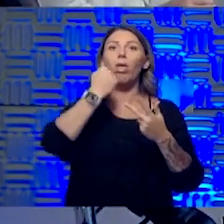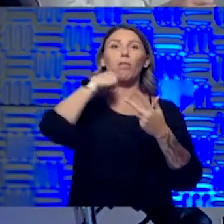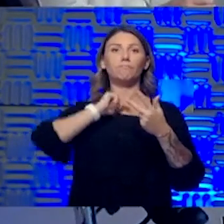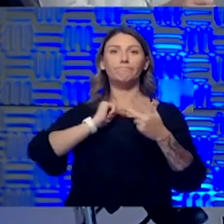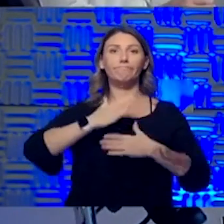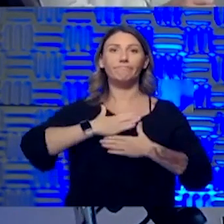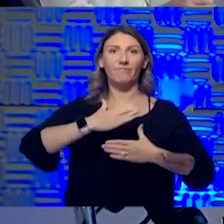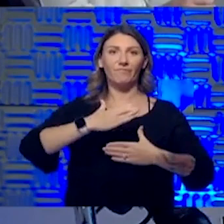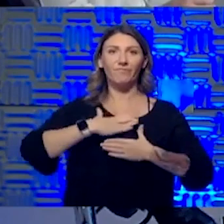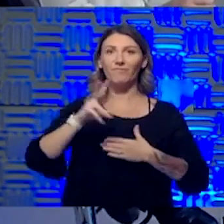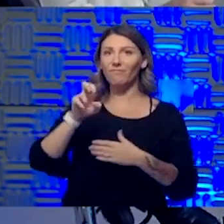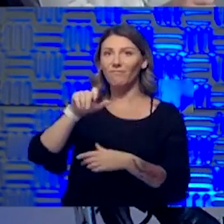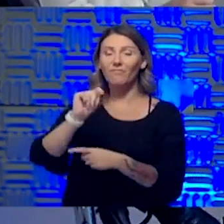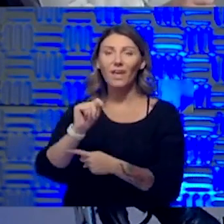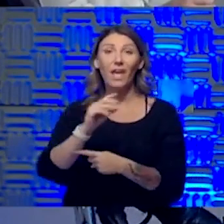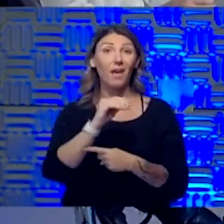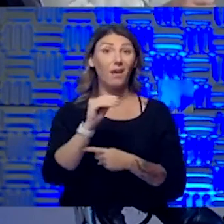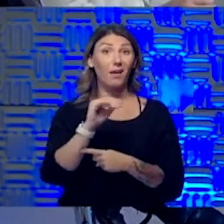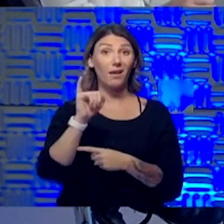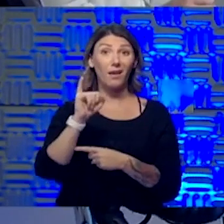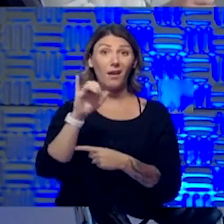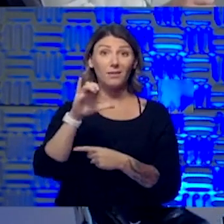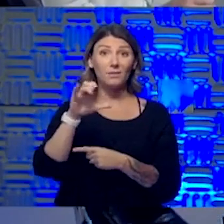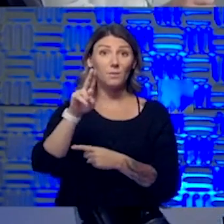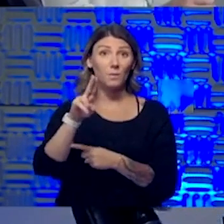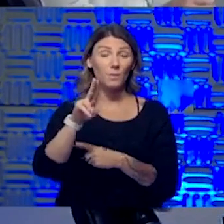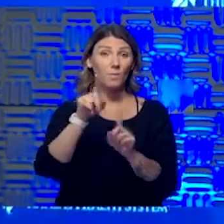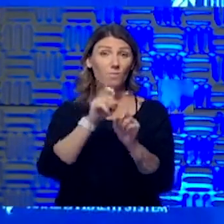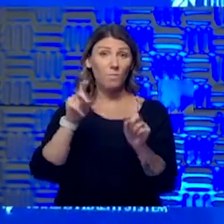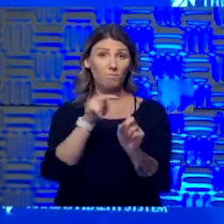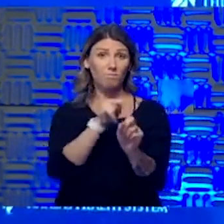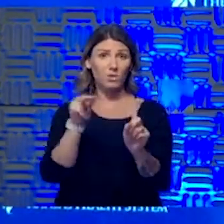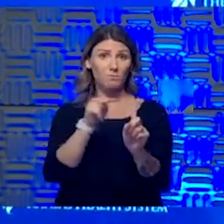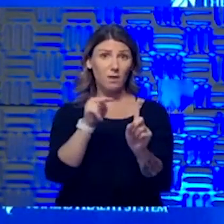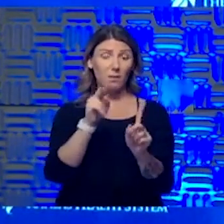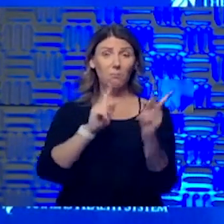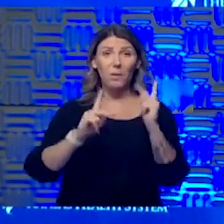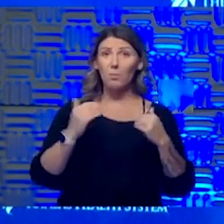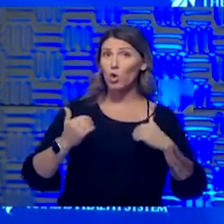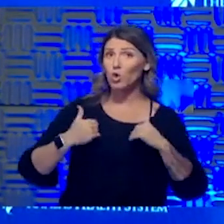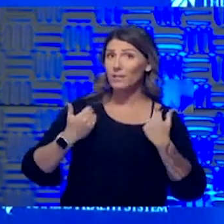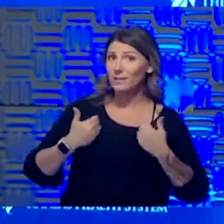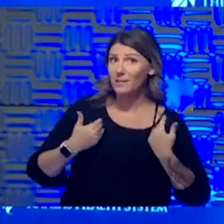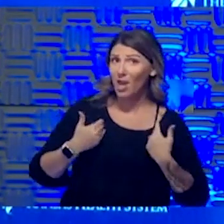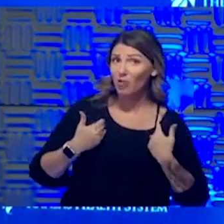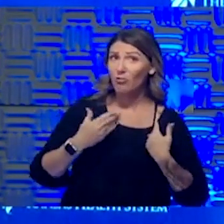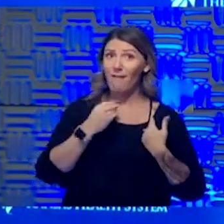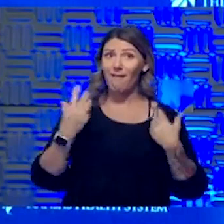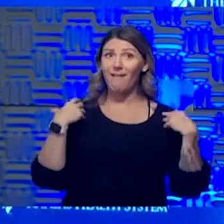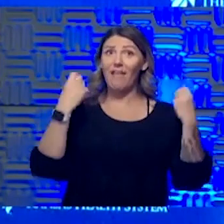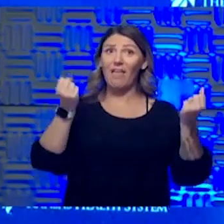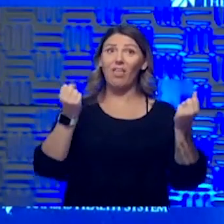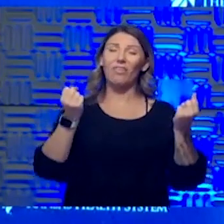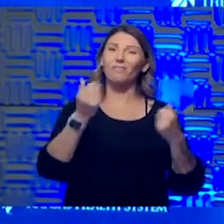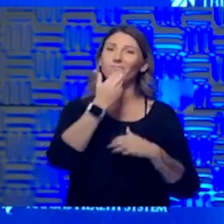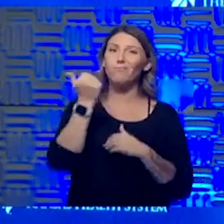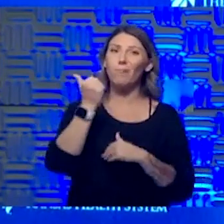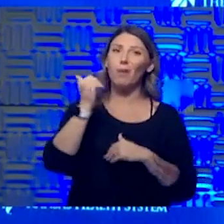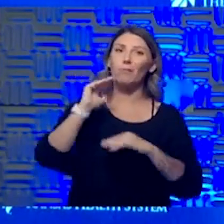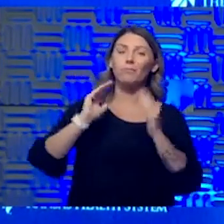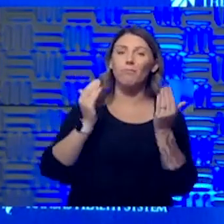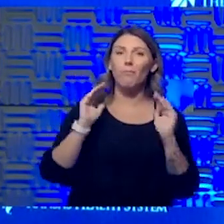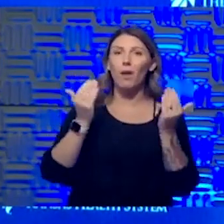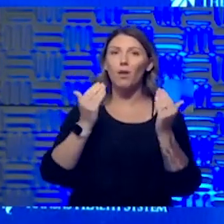perspective, having people who are younger and healthier tend to do better than people who are older and sicker. I do would say point out that there have been some